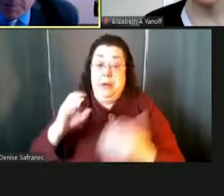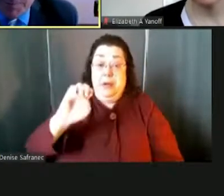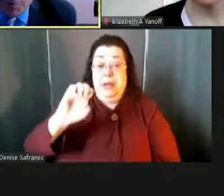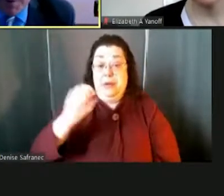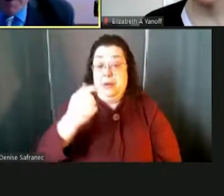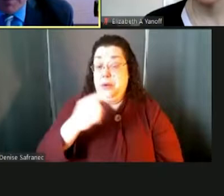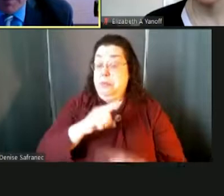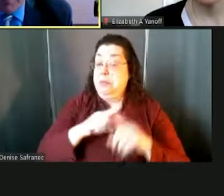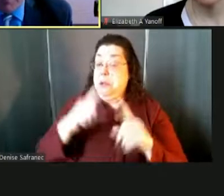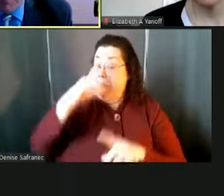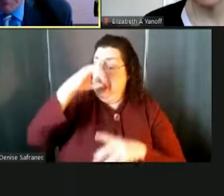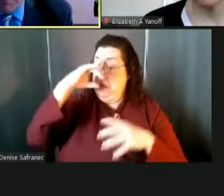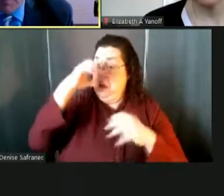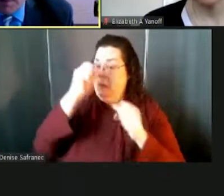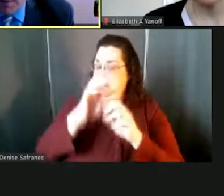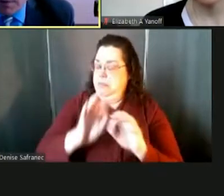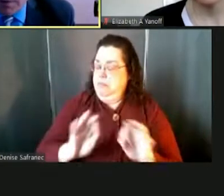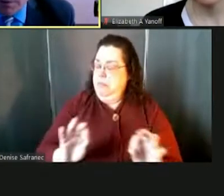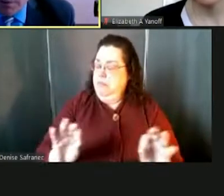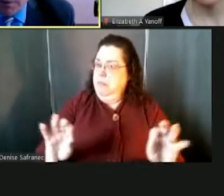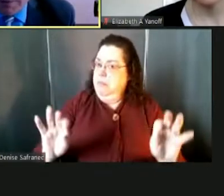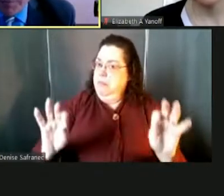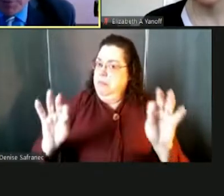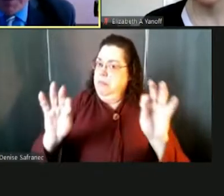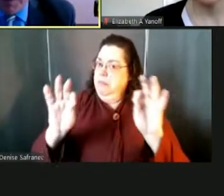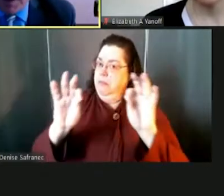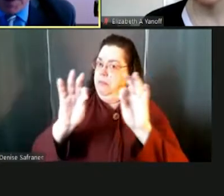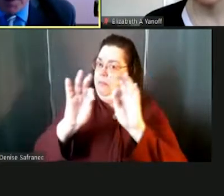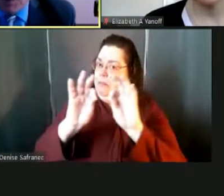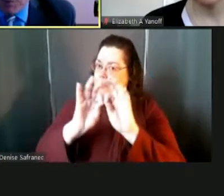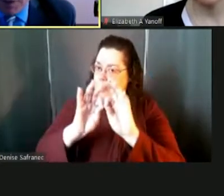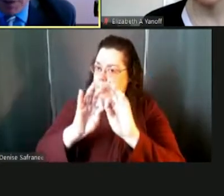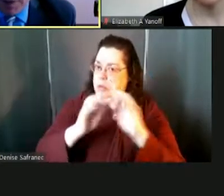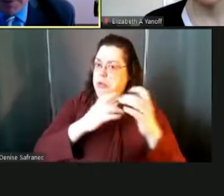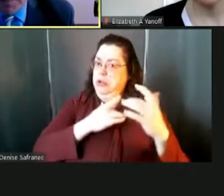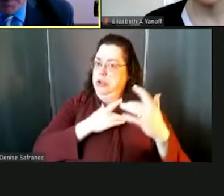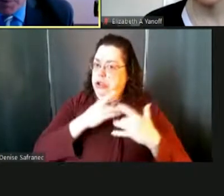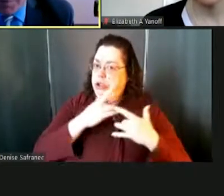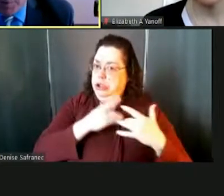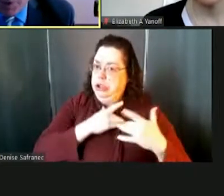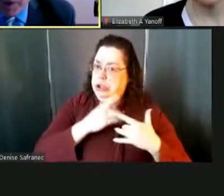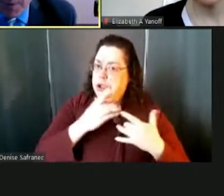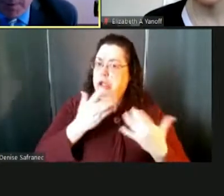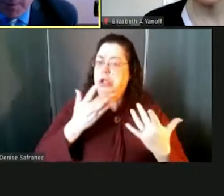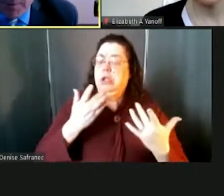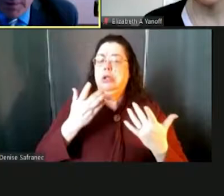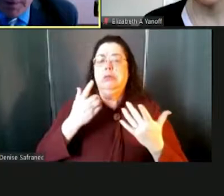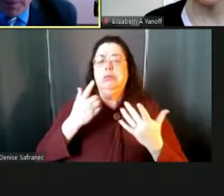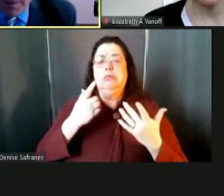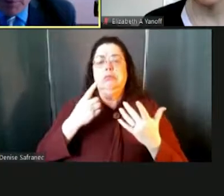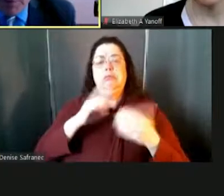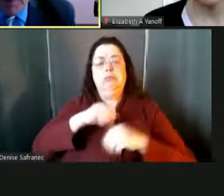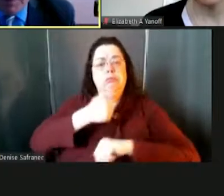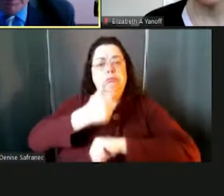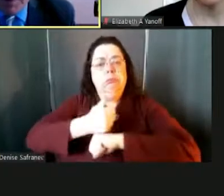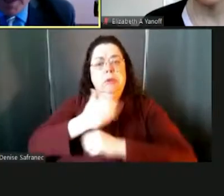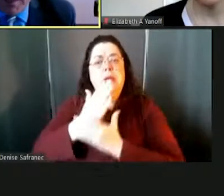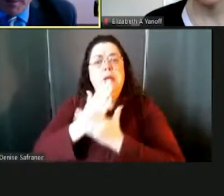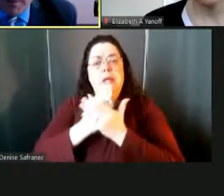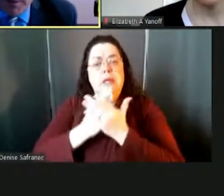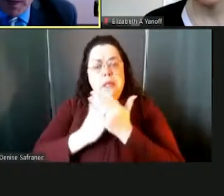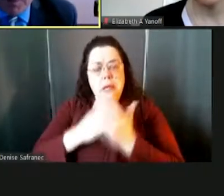health is an important concern of our Board of Education. We're working on some summer programming that would not only